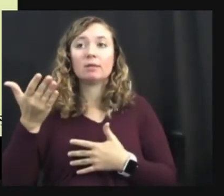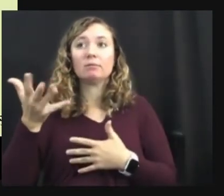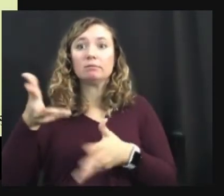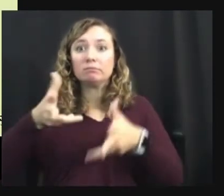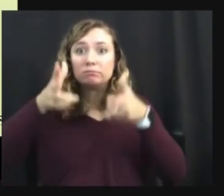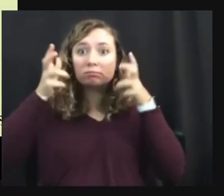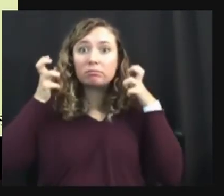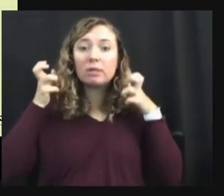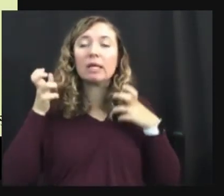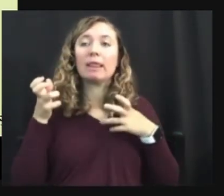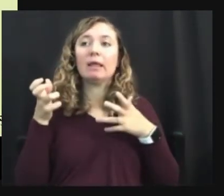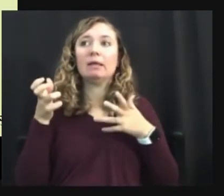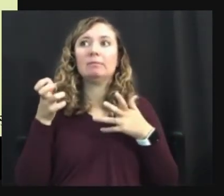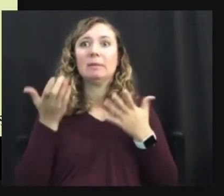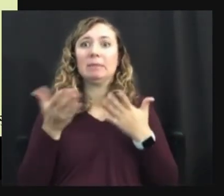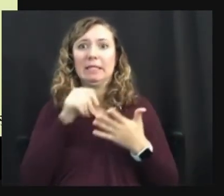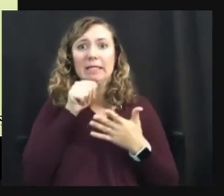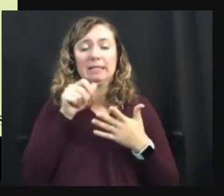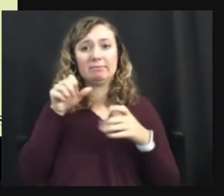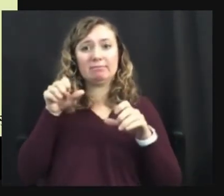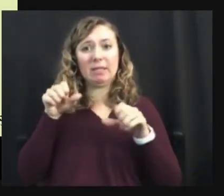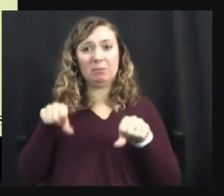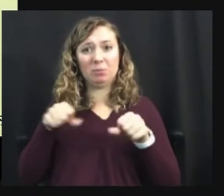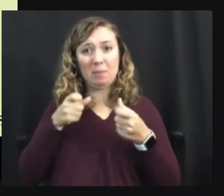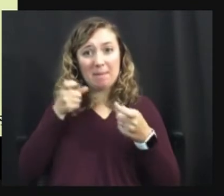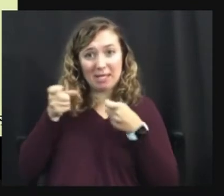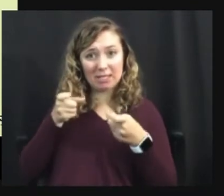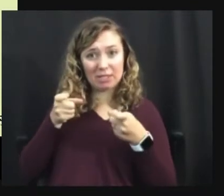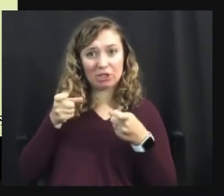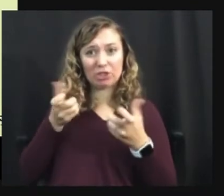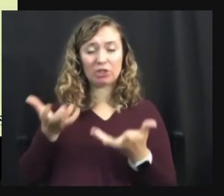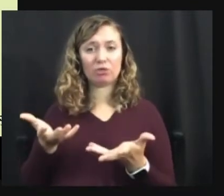to be managed. So there's, um,